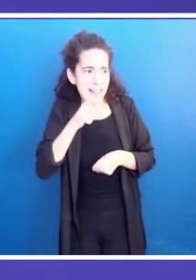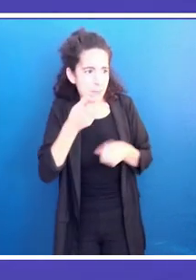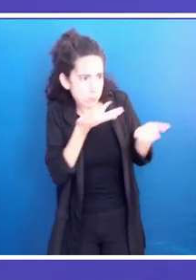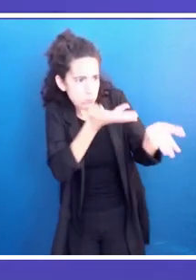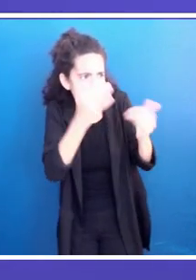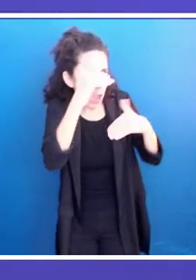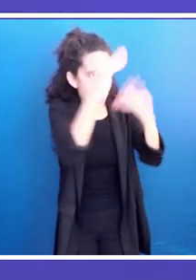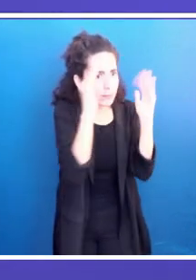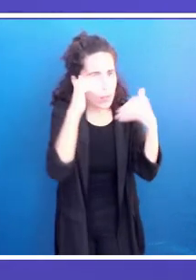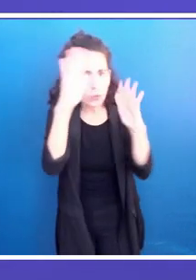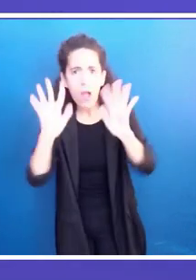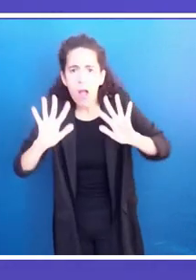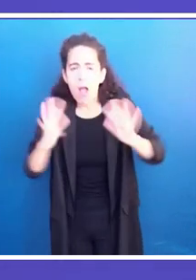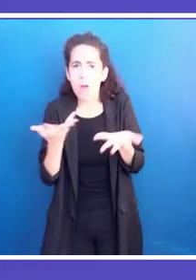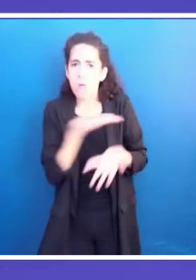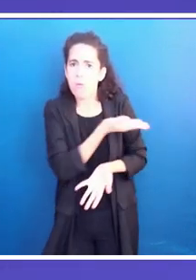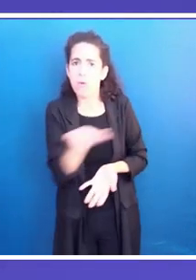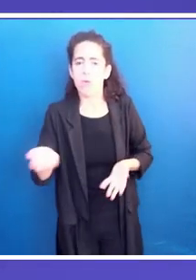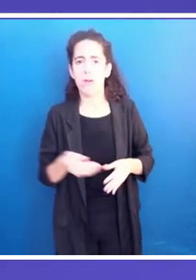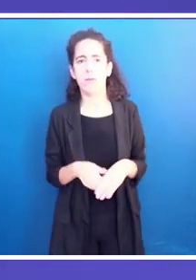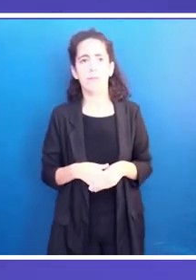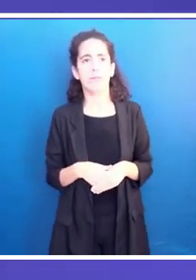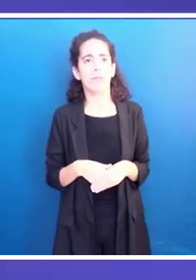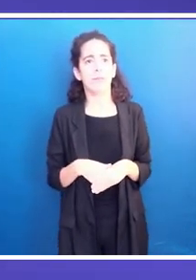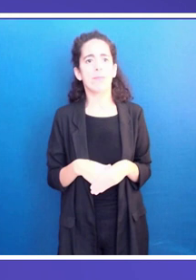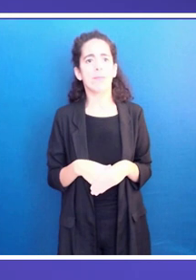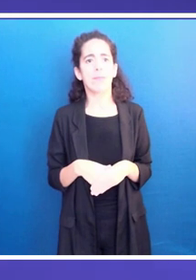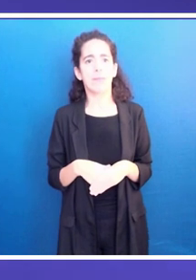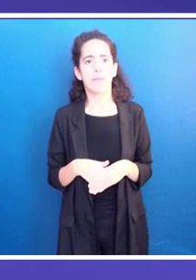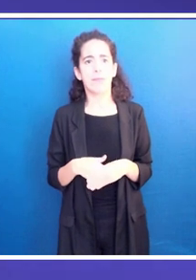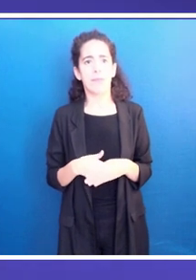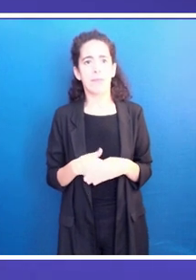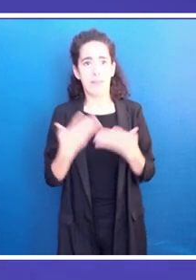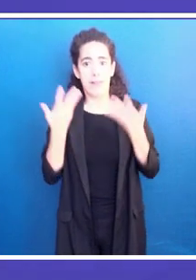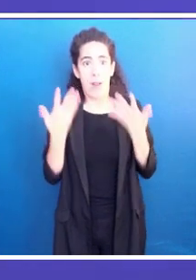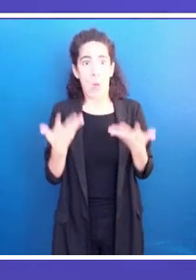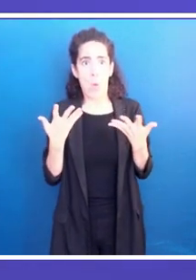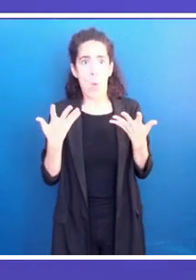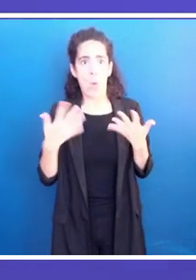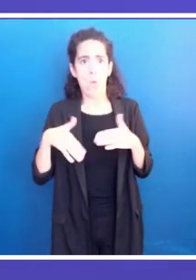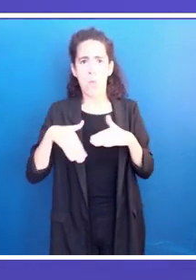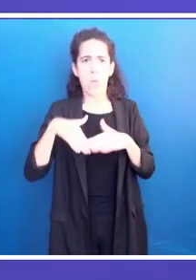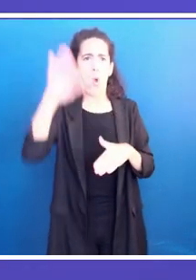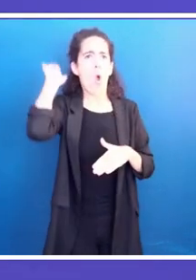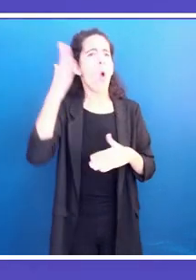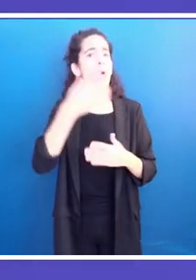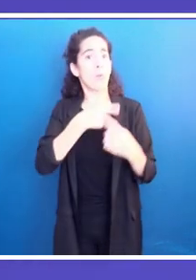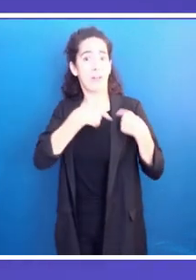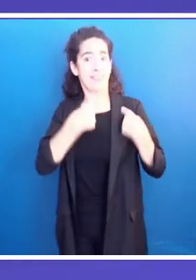more women taking part in the different emergency units established by our municipality in order to respond to the